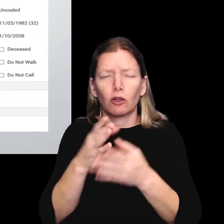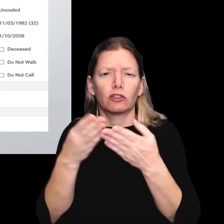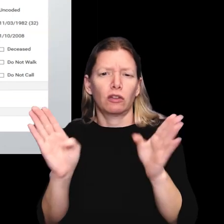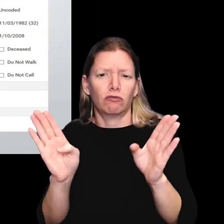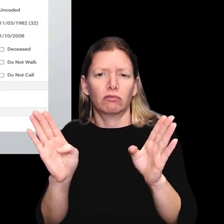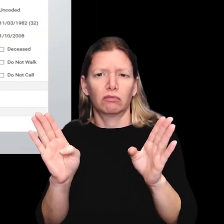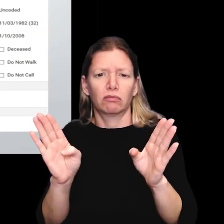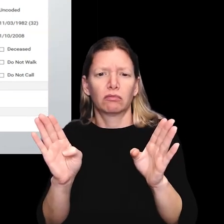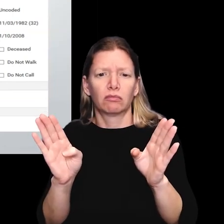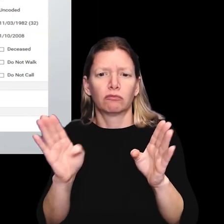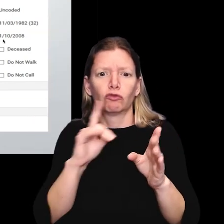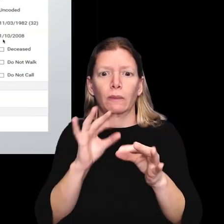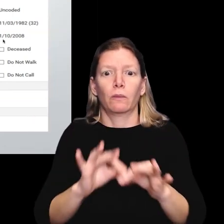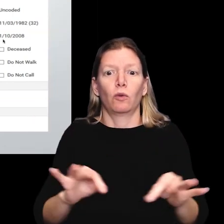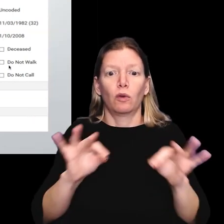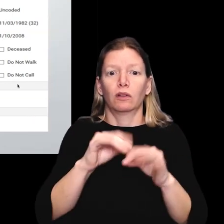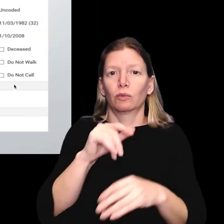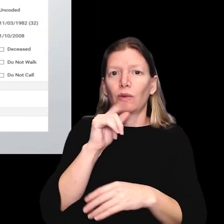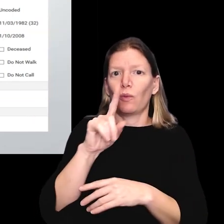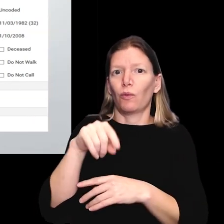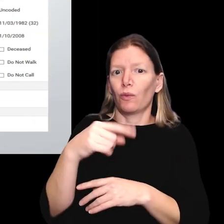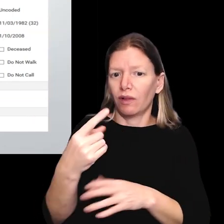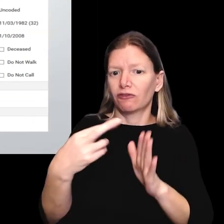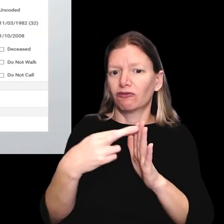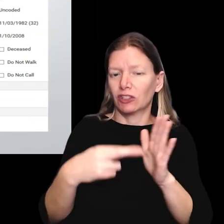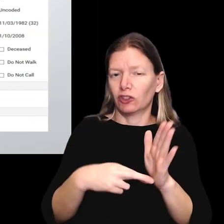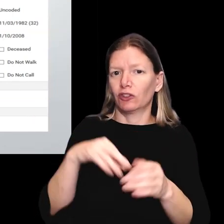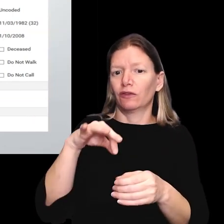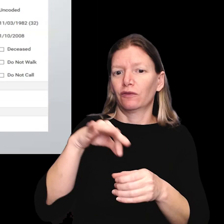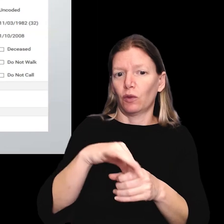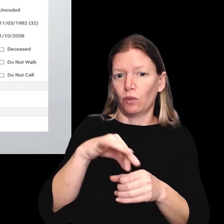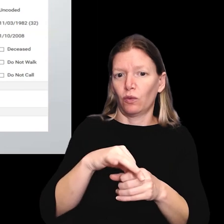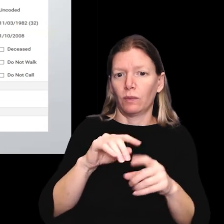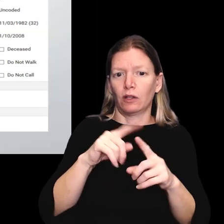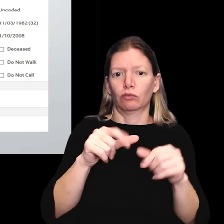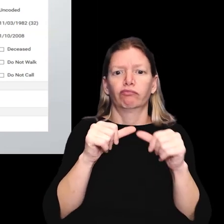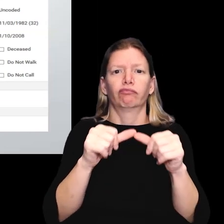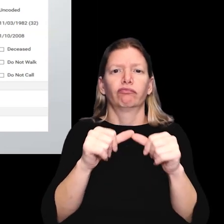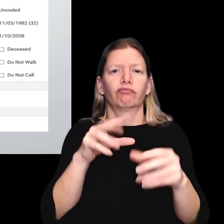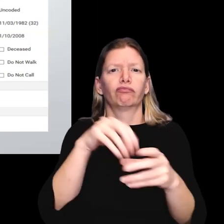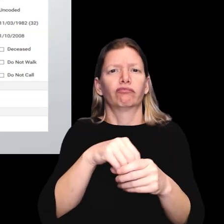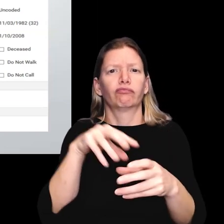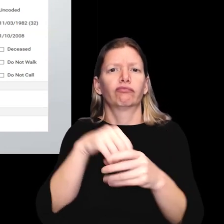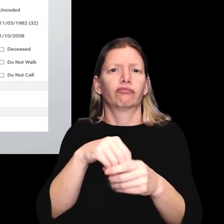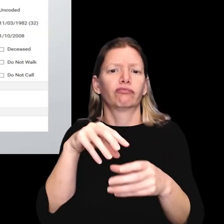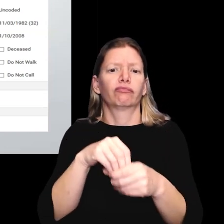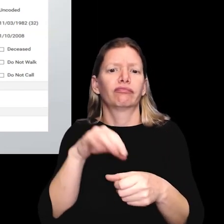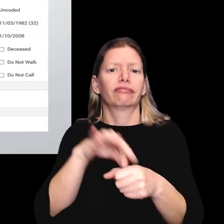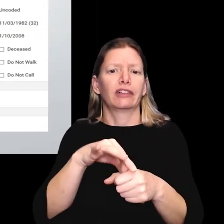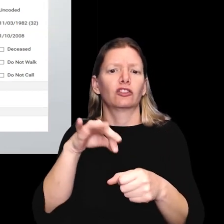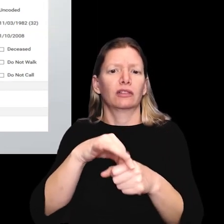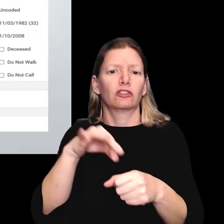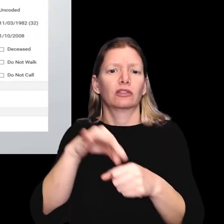primary or general. And it's important that you not only register to vote, but that you are consistently